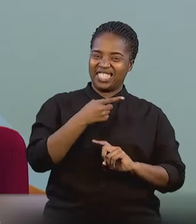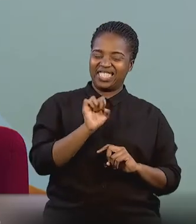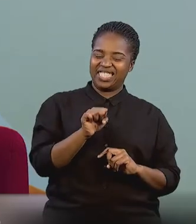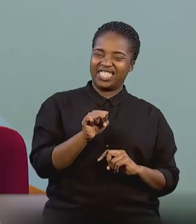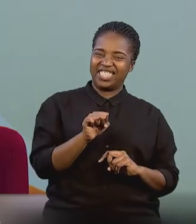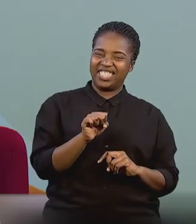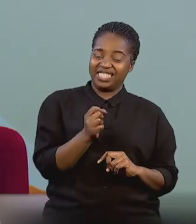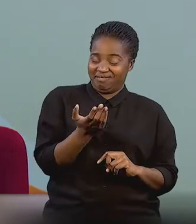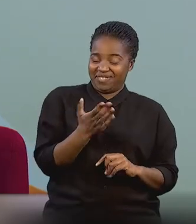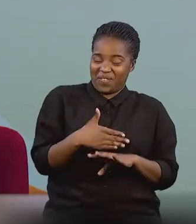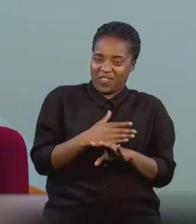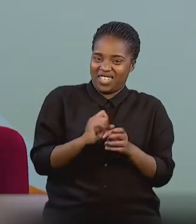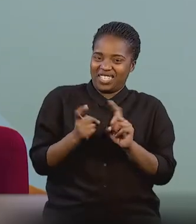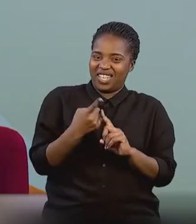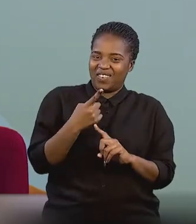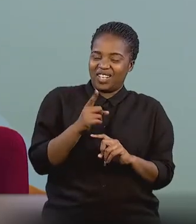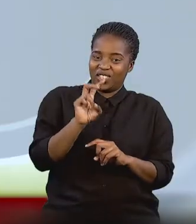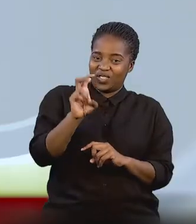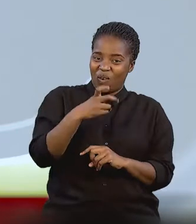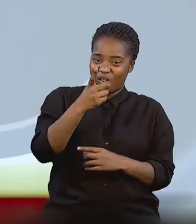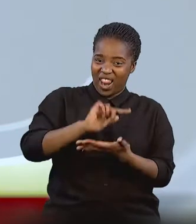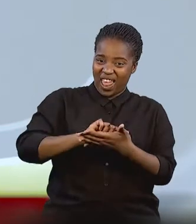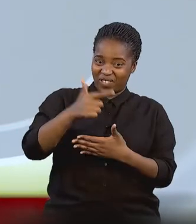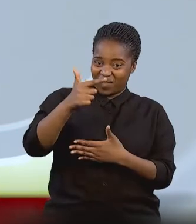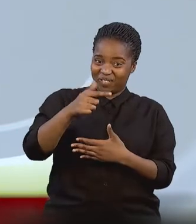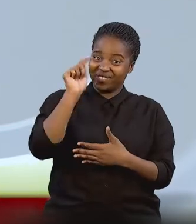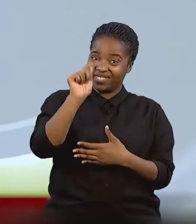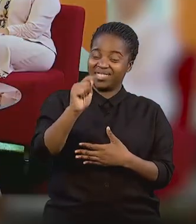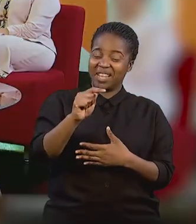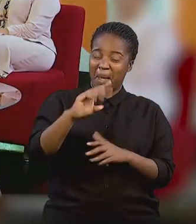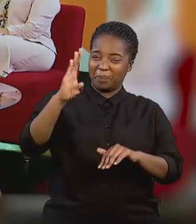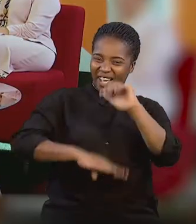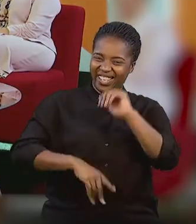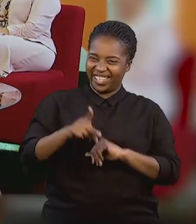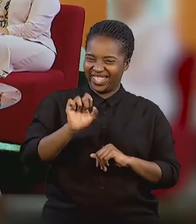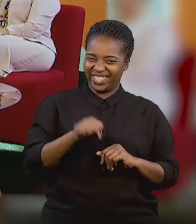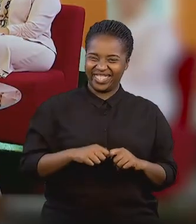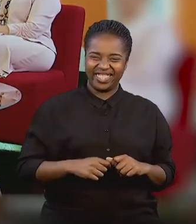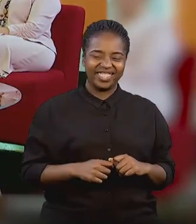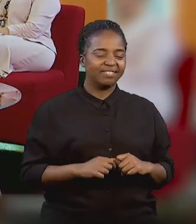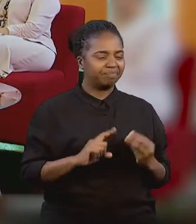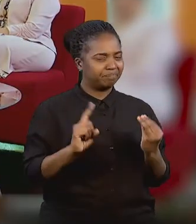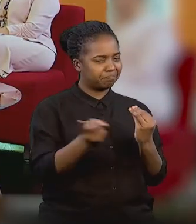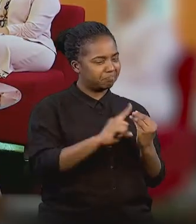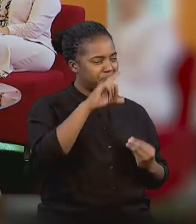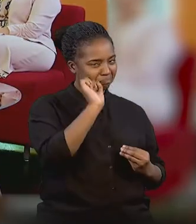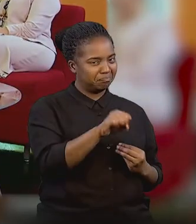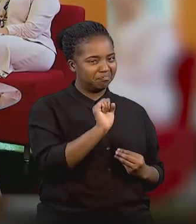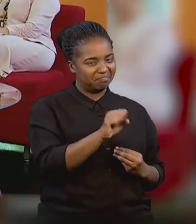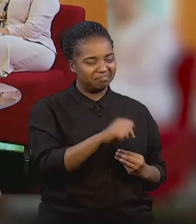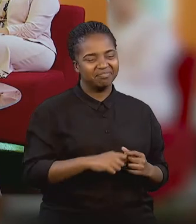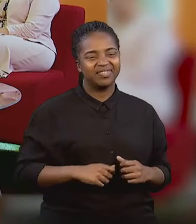there was an incident where he stole your laptop. But you made sure he got the punishment that he deserved. Yes.